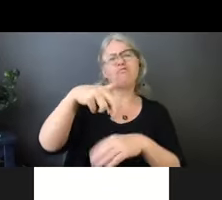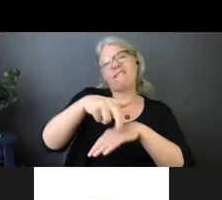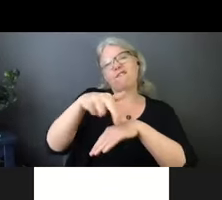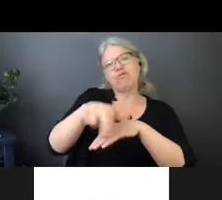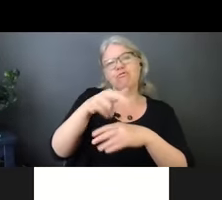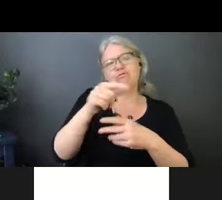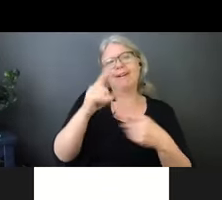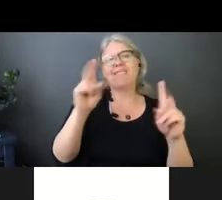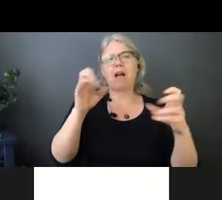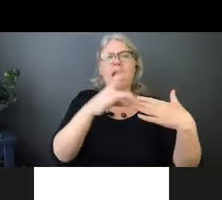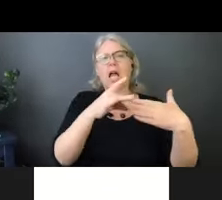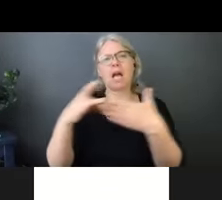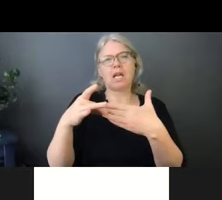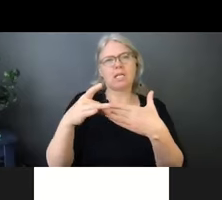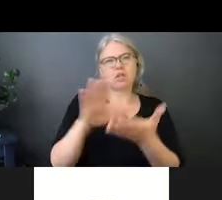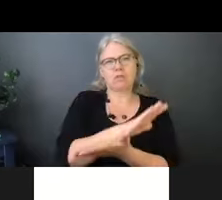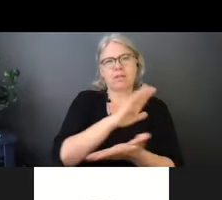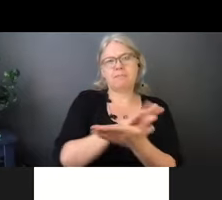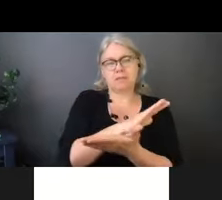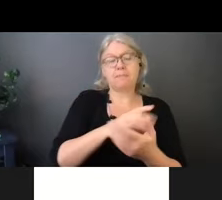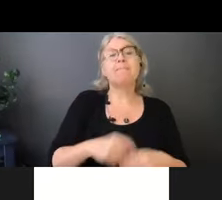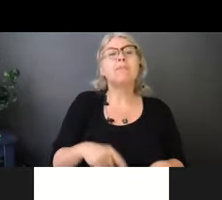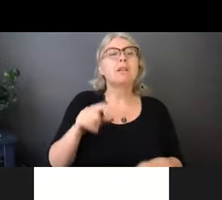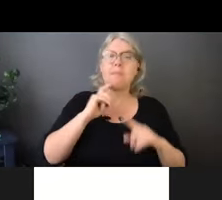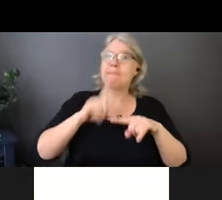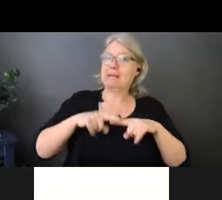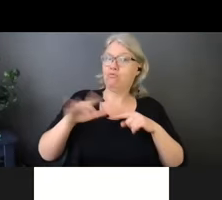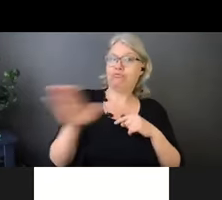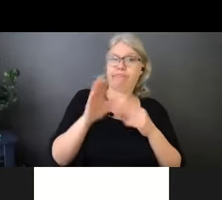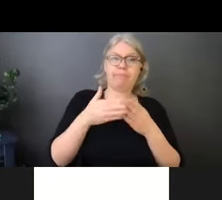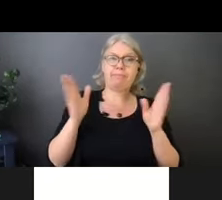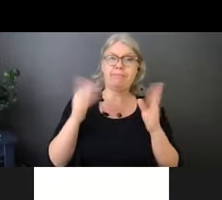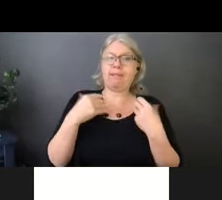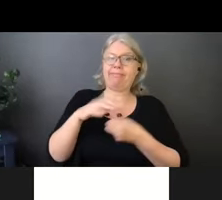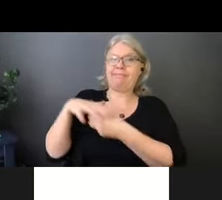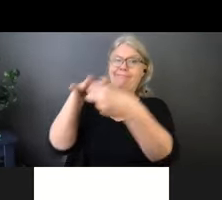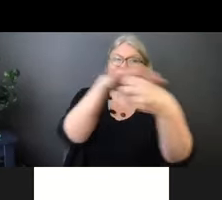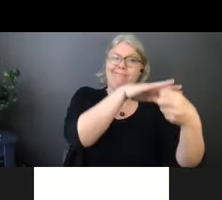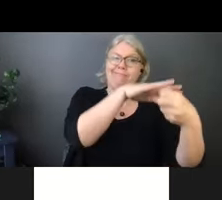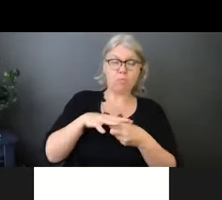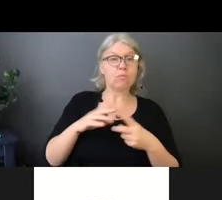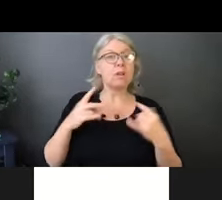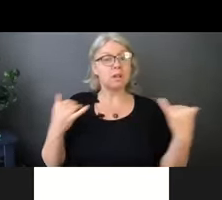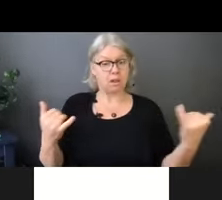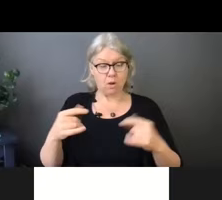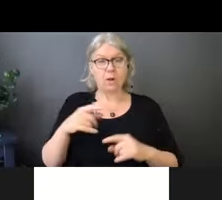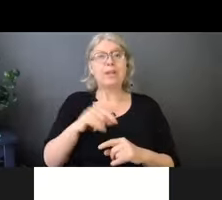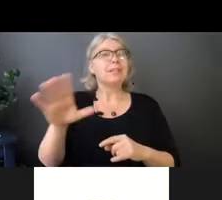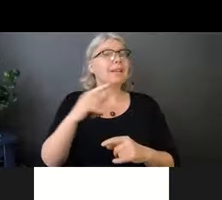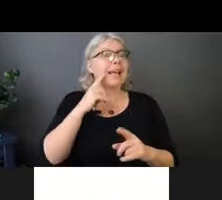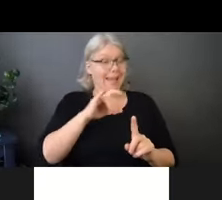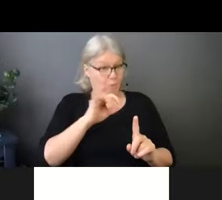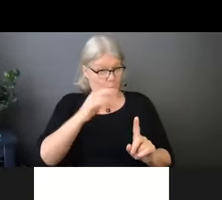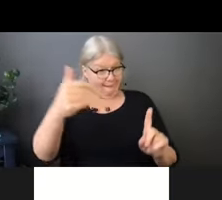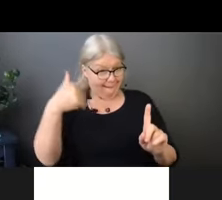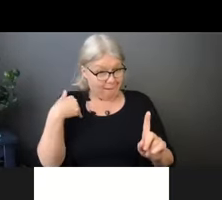document if you live in the community, for example. And what that guidance document currently says is full PPE. So if you have